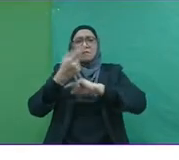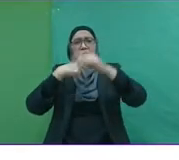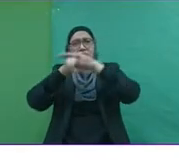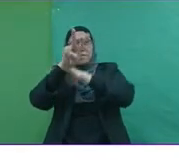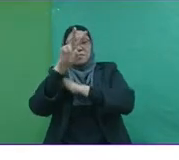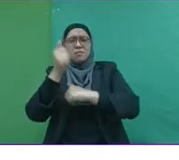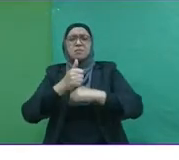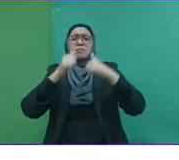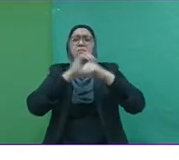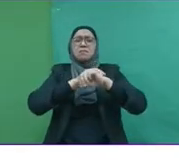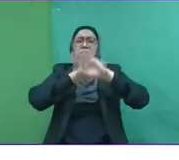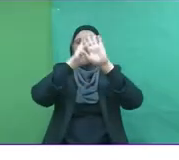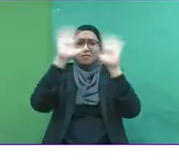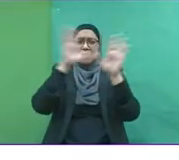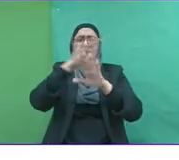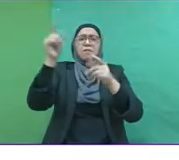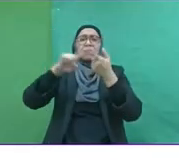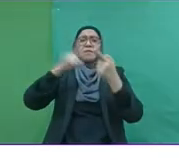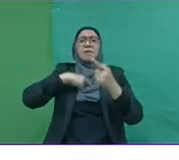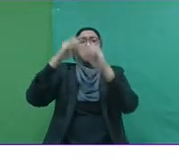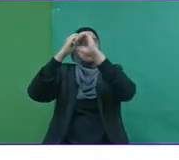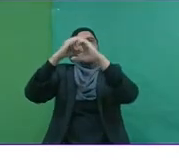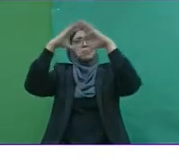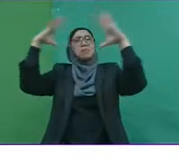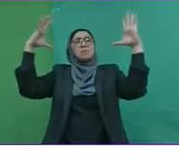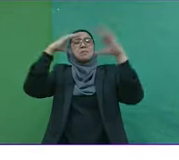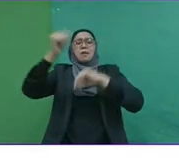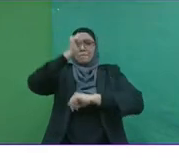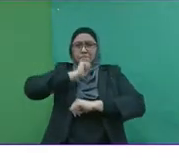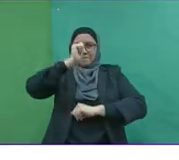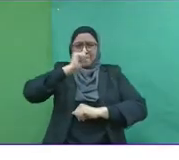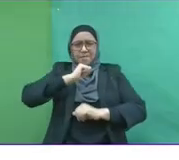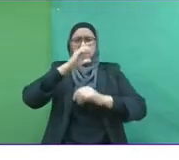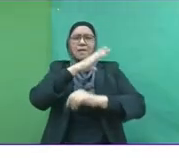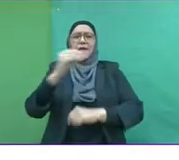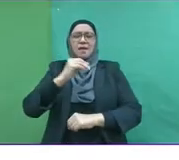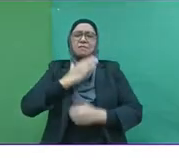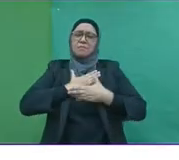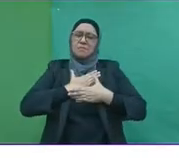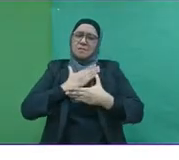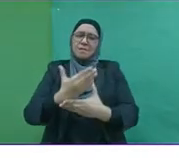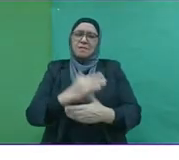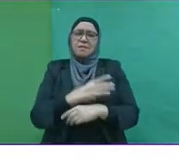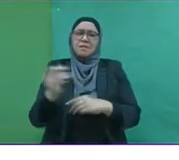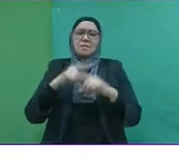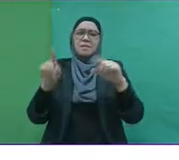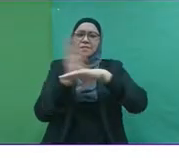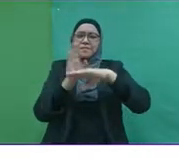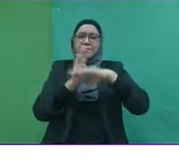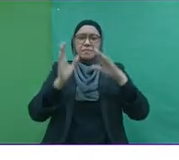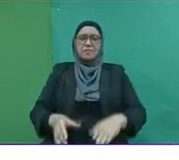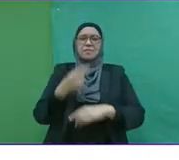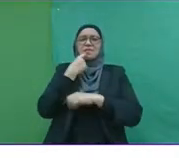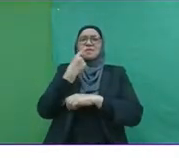imagination, as well as their perseverance and passion. Entrepreneurs sometimes can be described